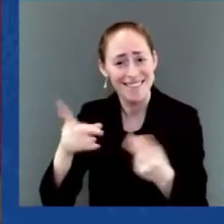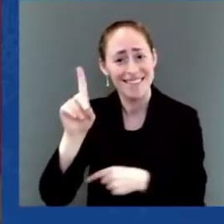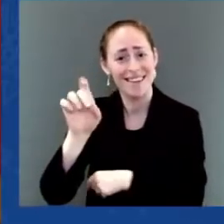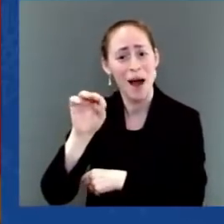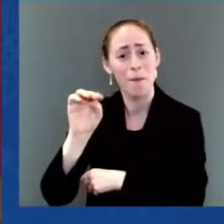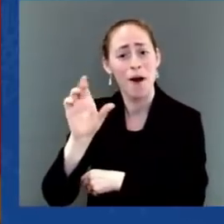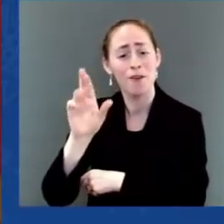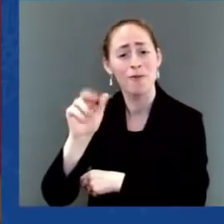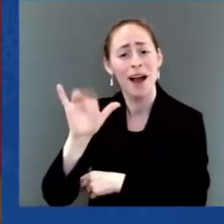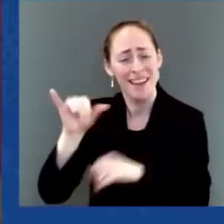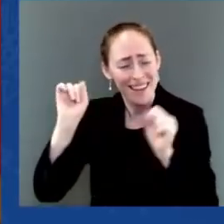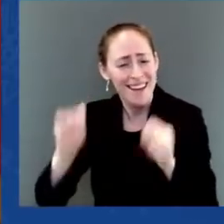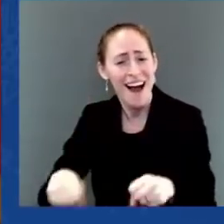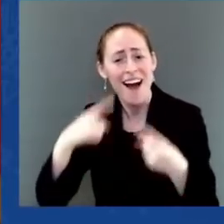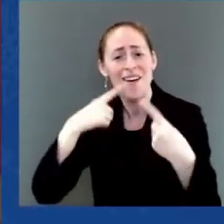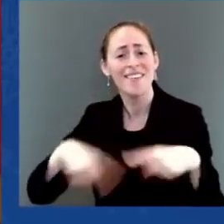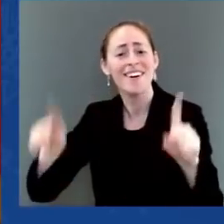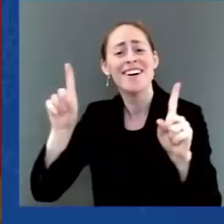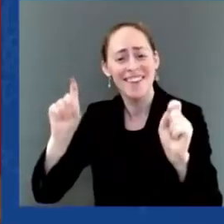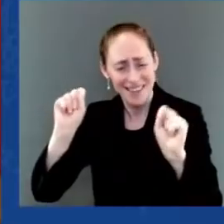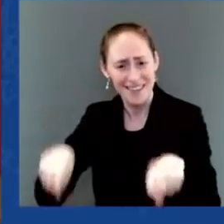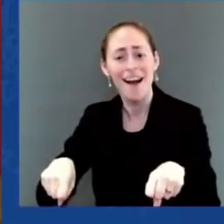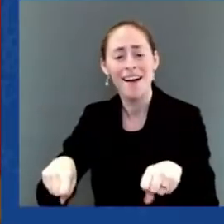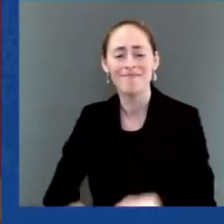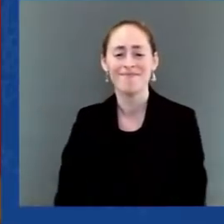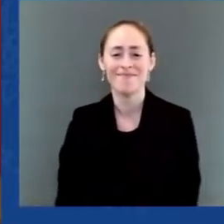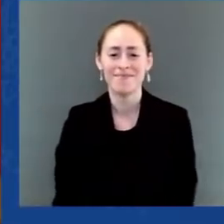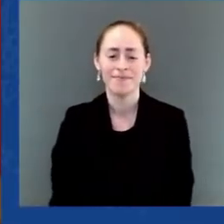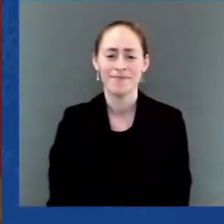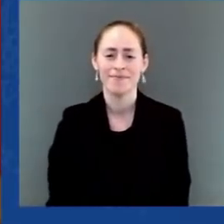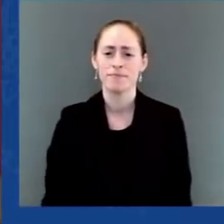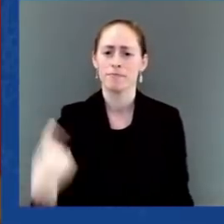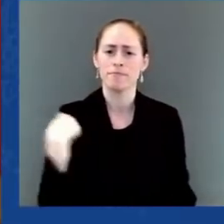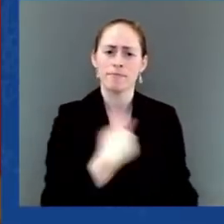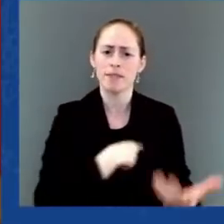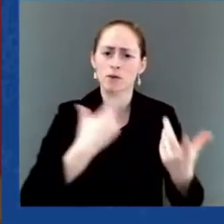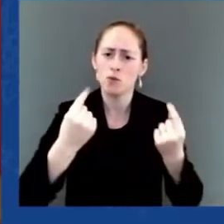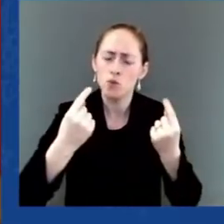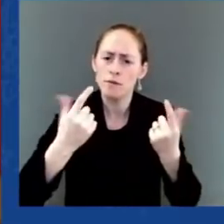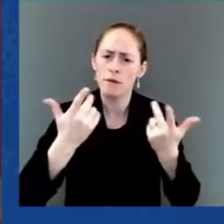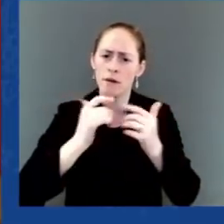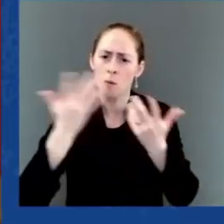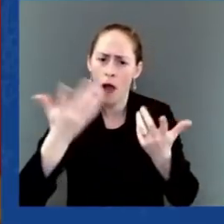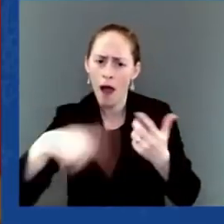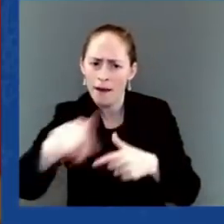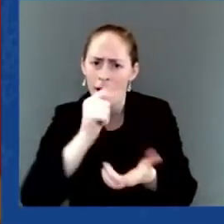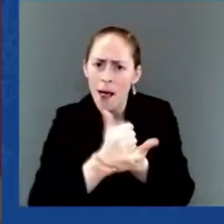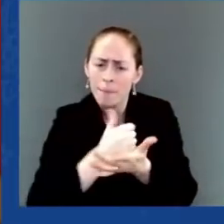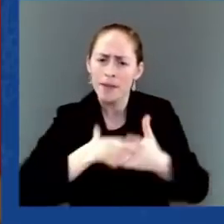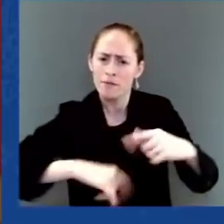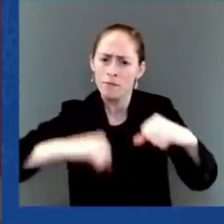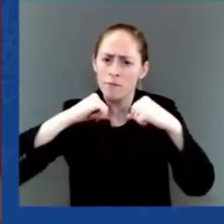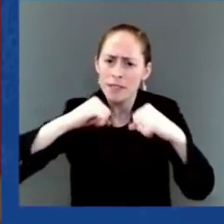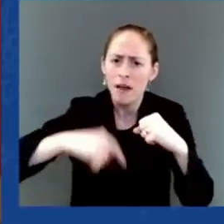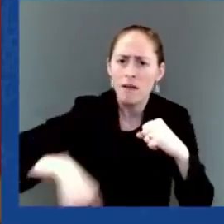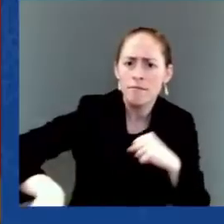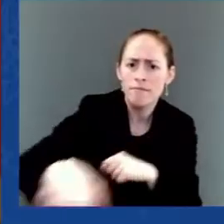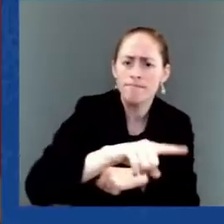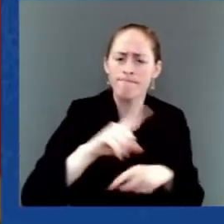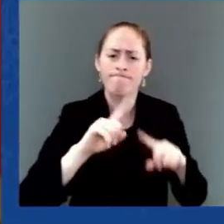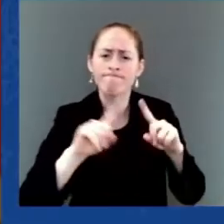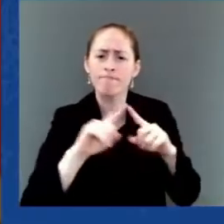protections, improving cybersecurity, and helping small and medium businesses thrive in the northern